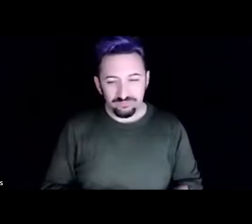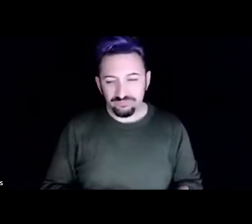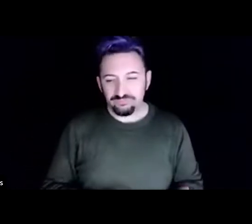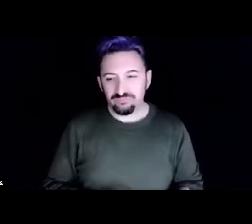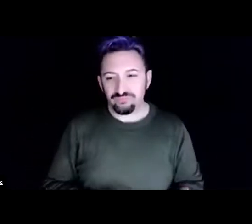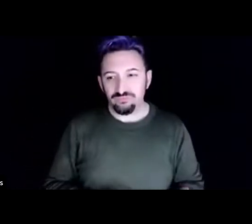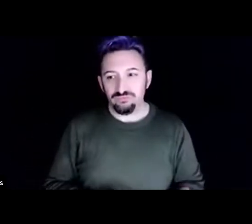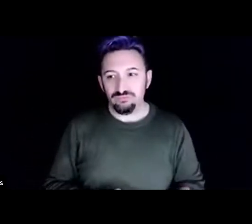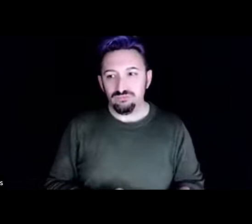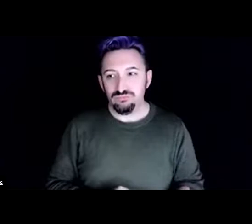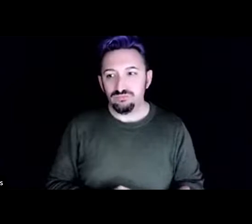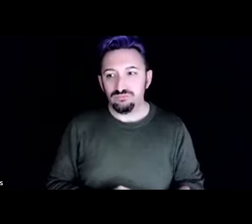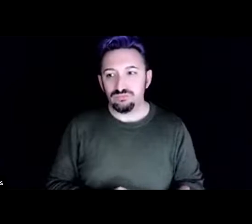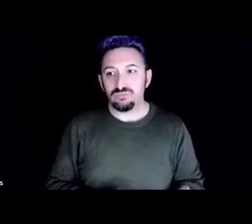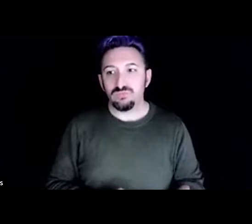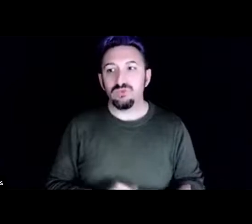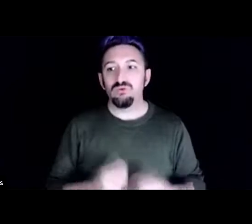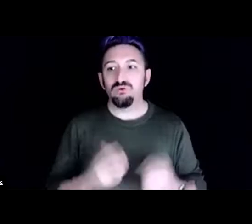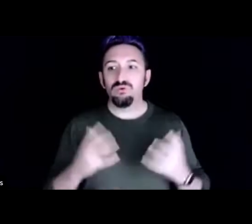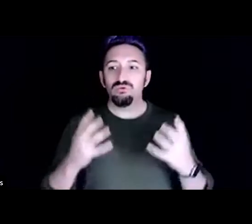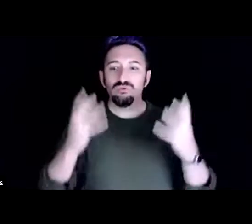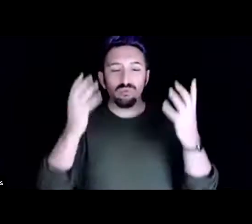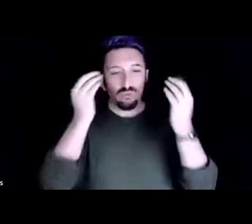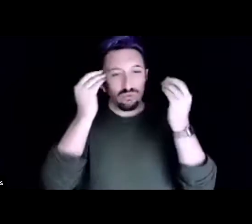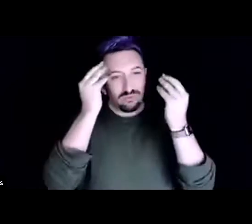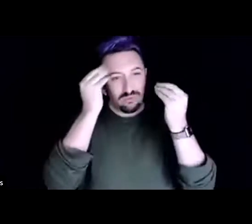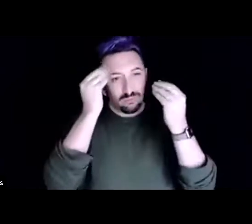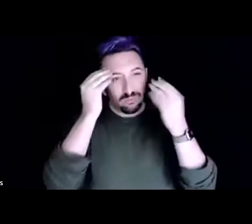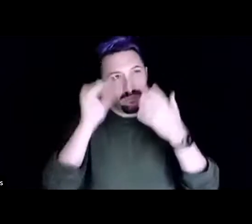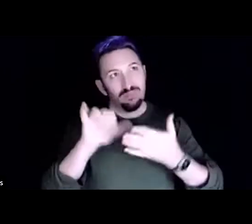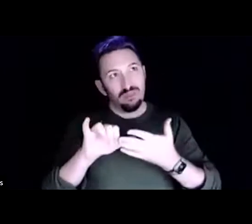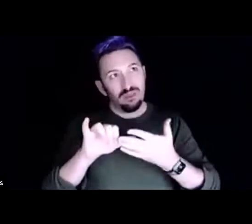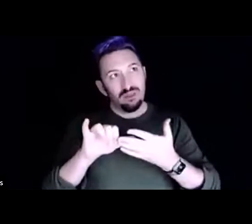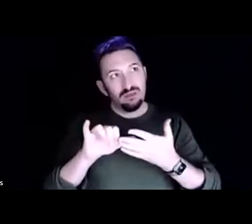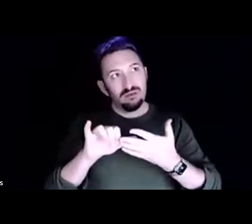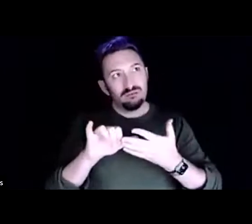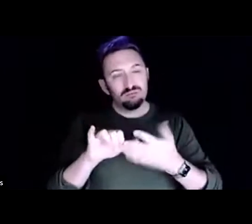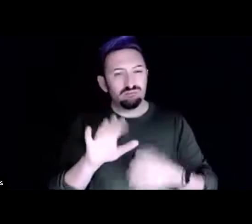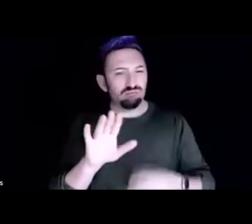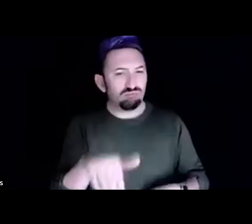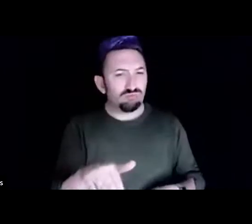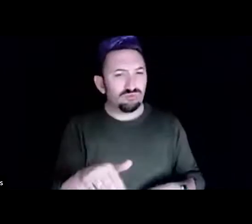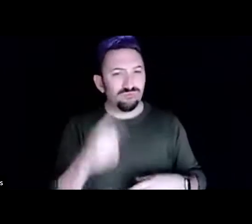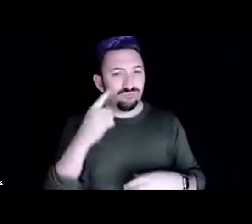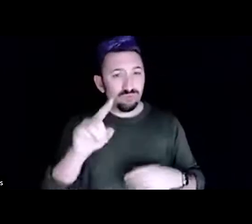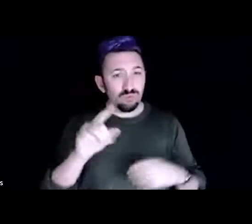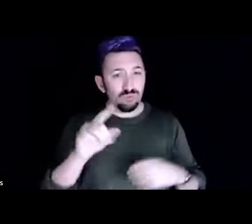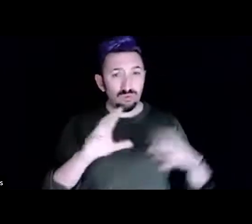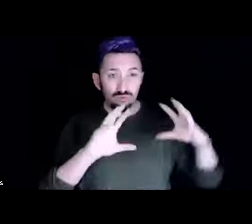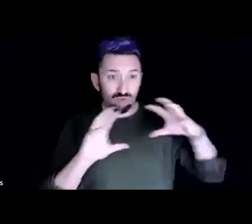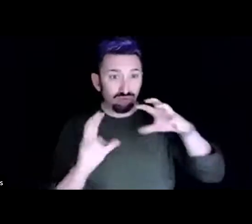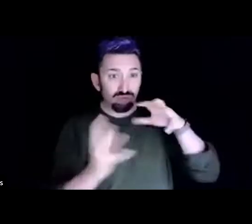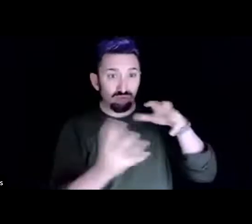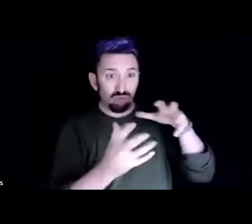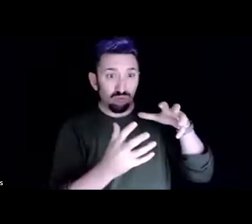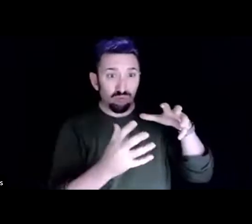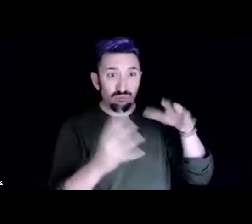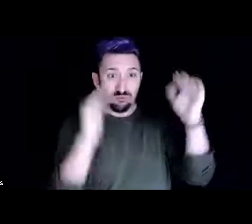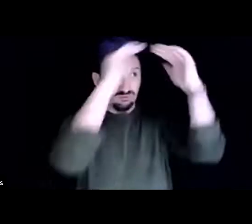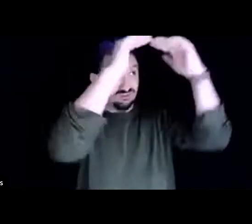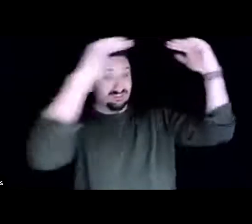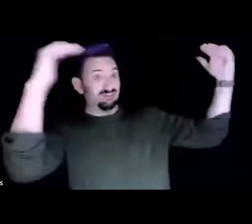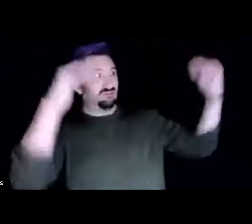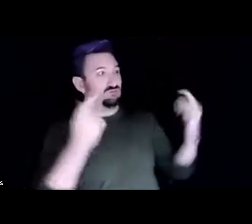So thinking about that, was thinking, well, what do we need to do then on a global scale? Well, we need three things.